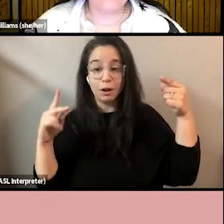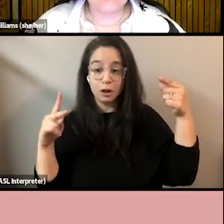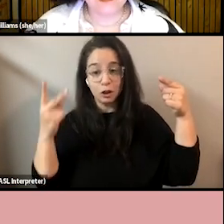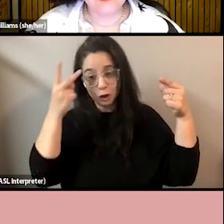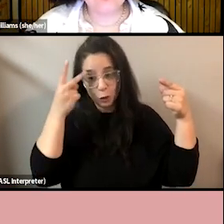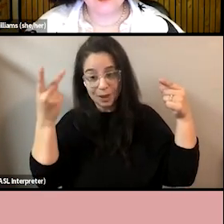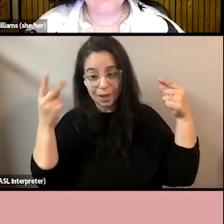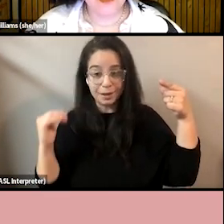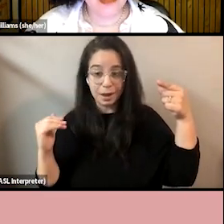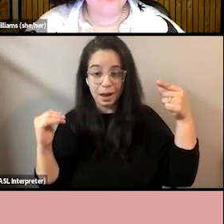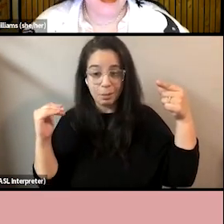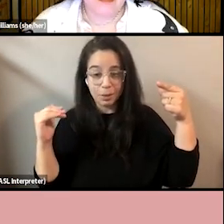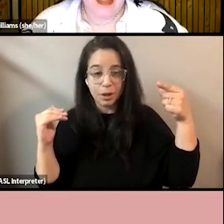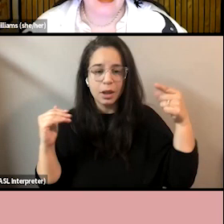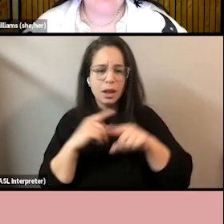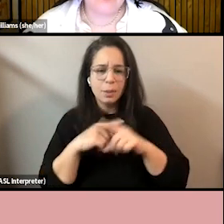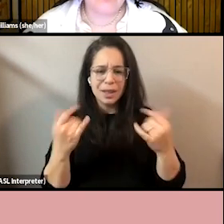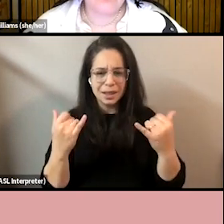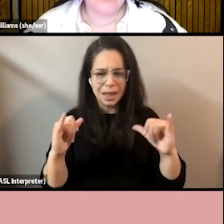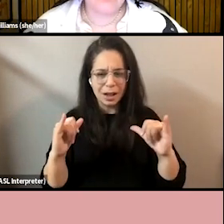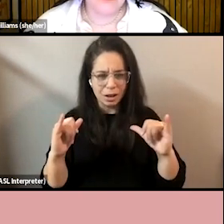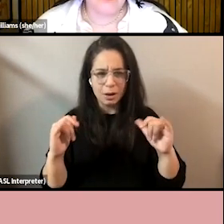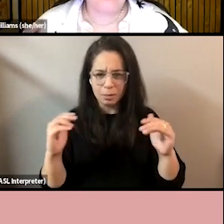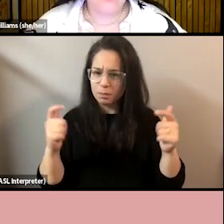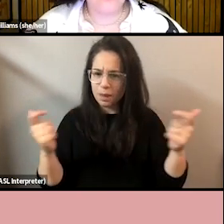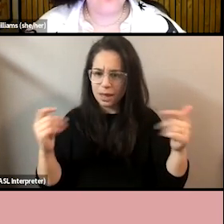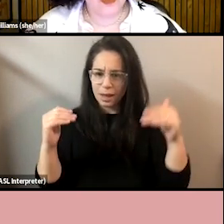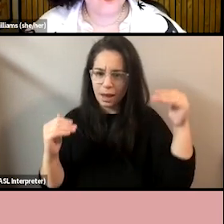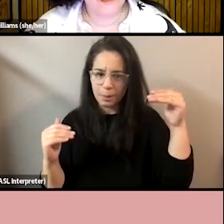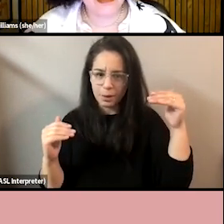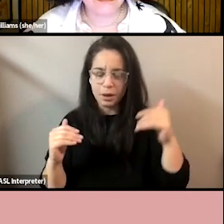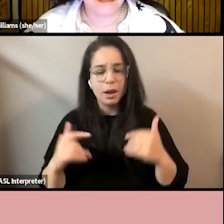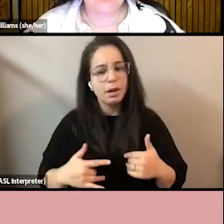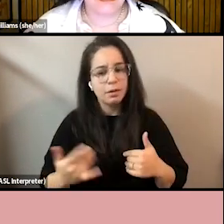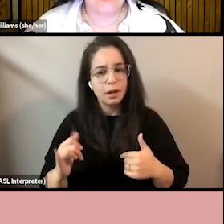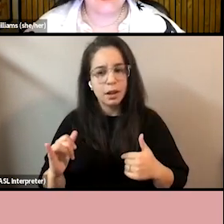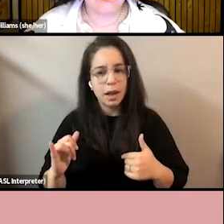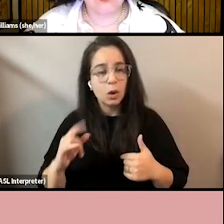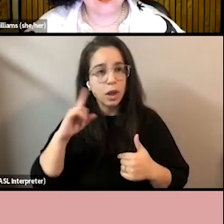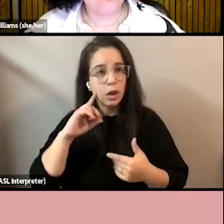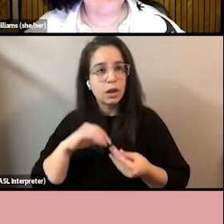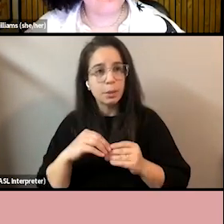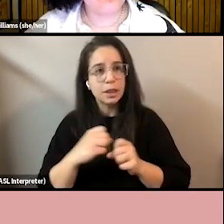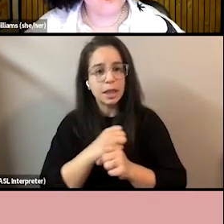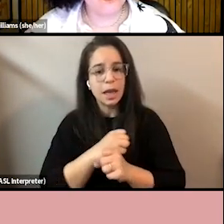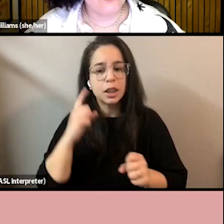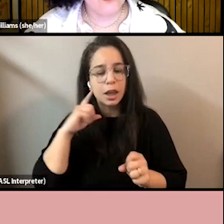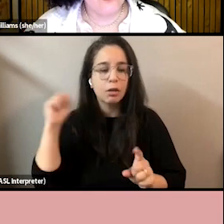but it's still a really big gap. And I feel like we hear stats like this a lot.